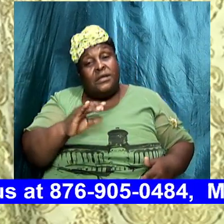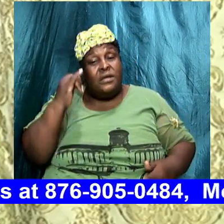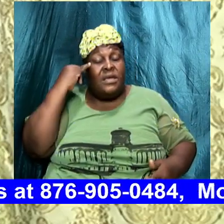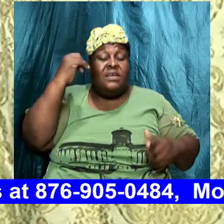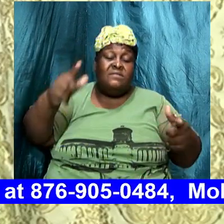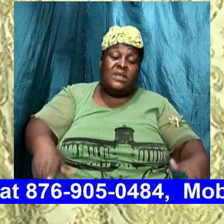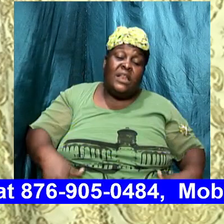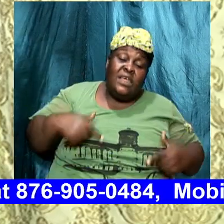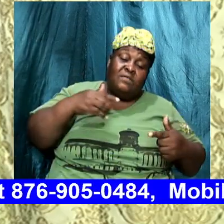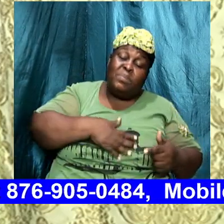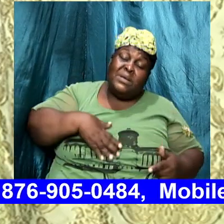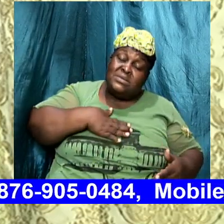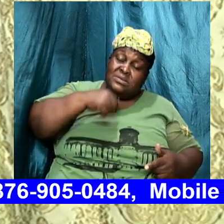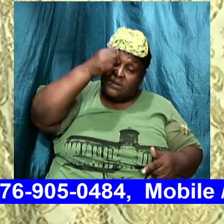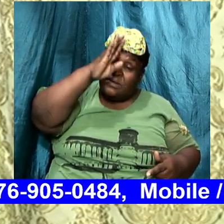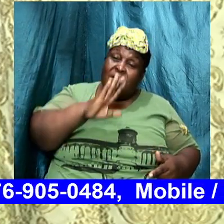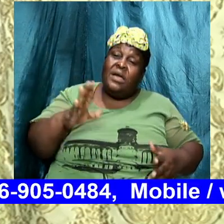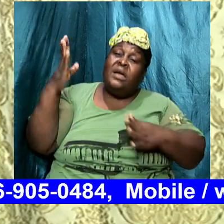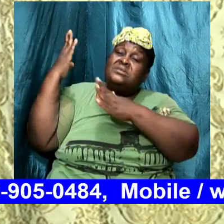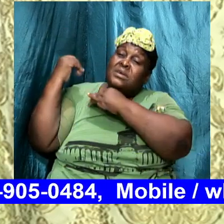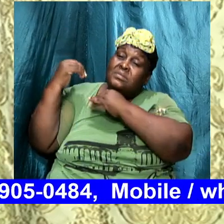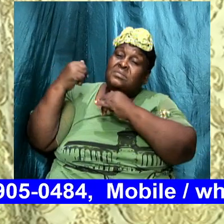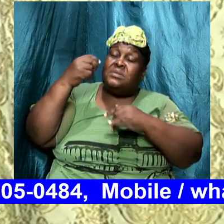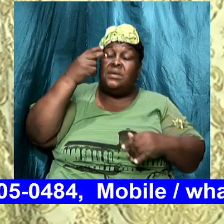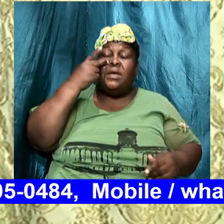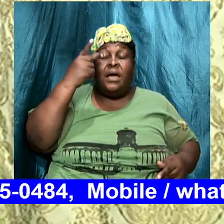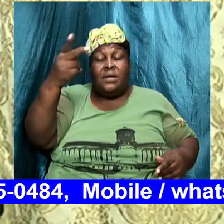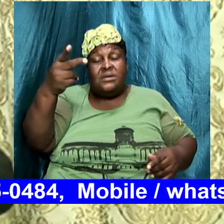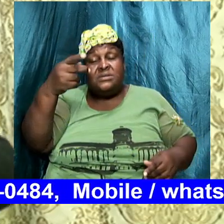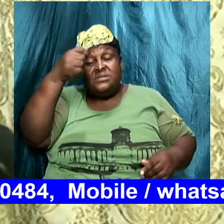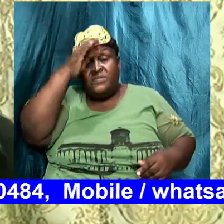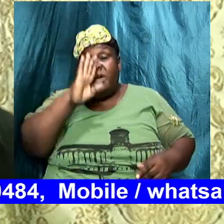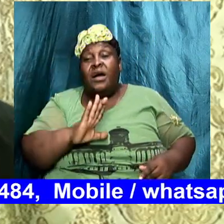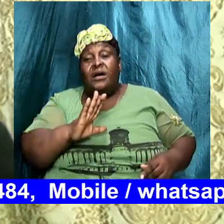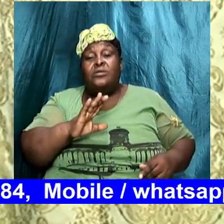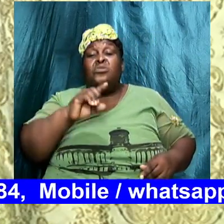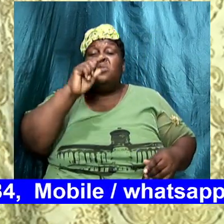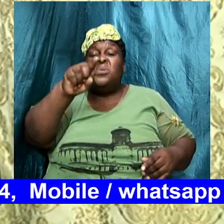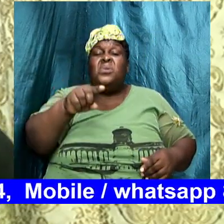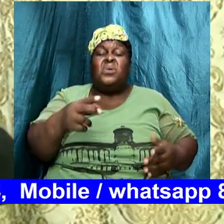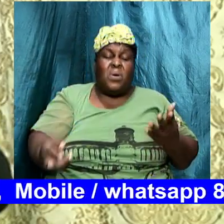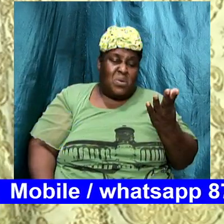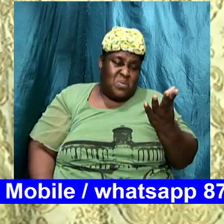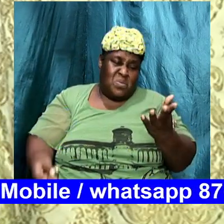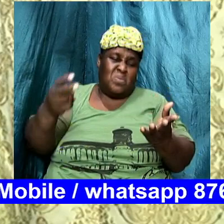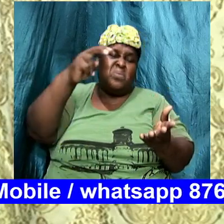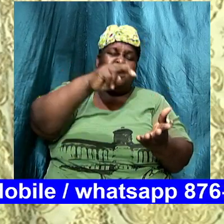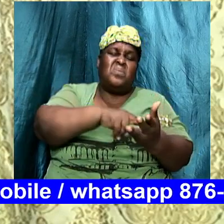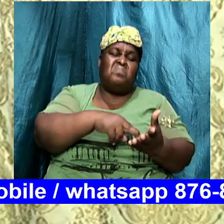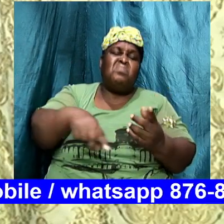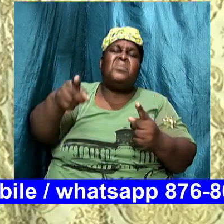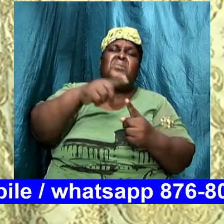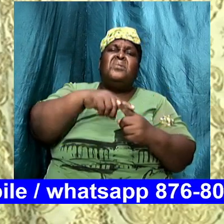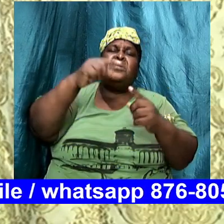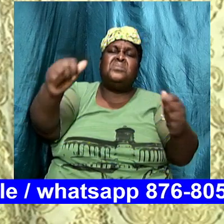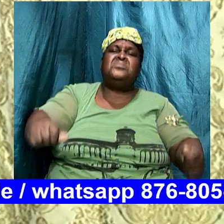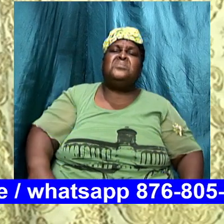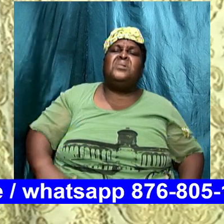pleasing and acceptable in the sight of God amen you are going to be resurrected unto life